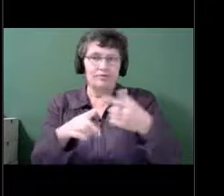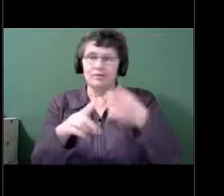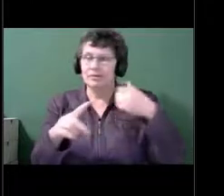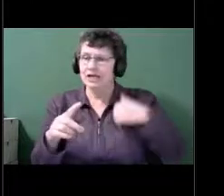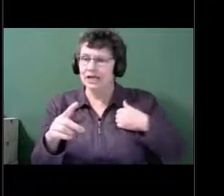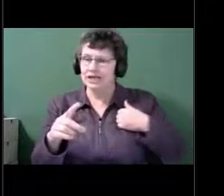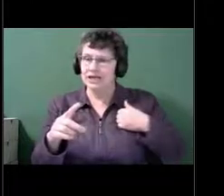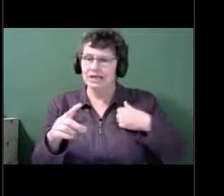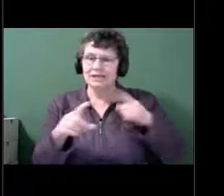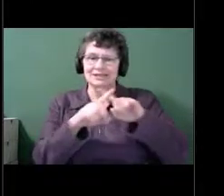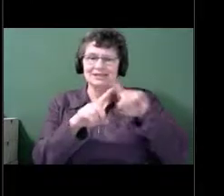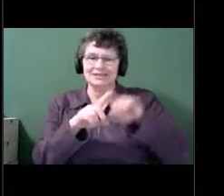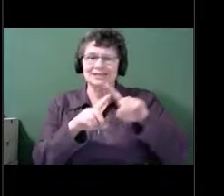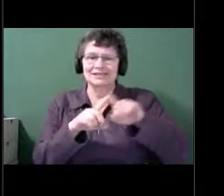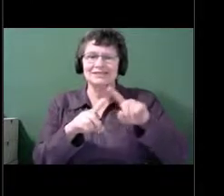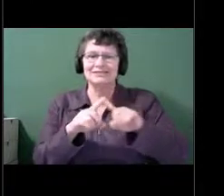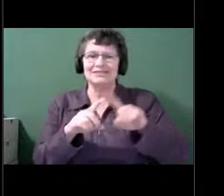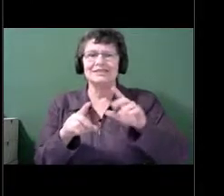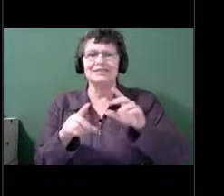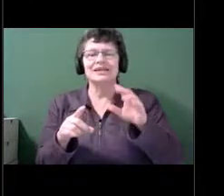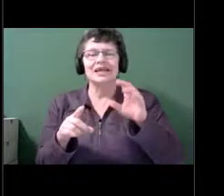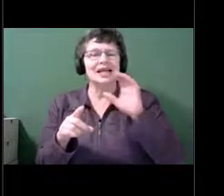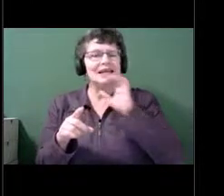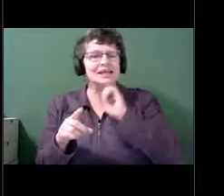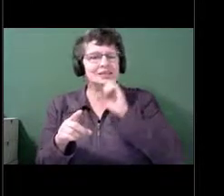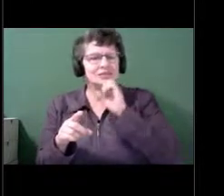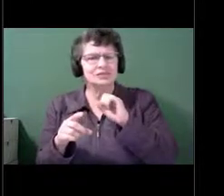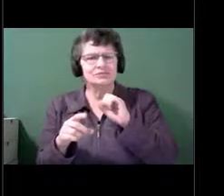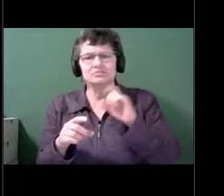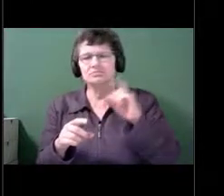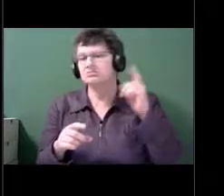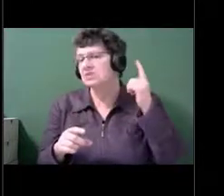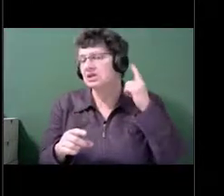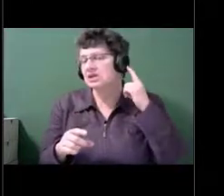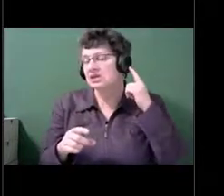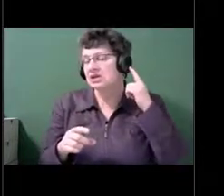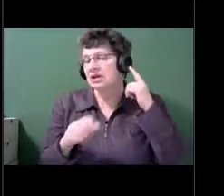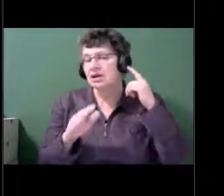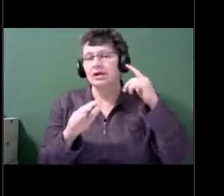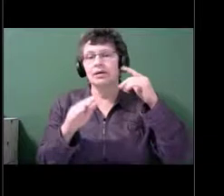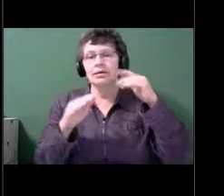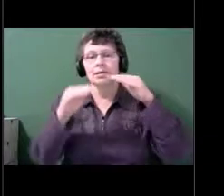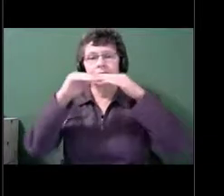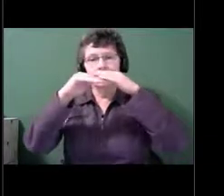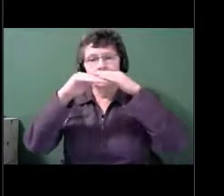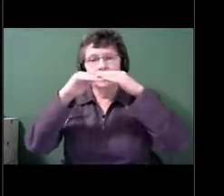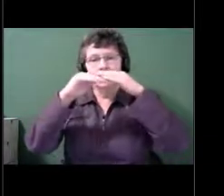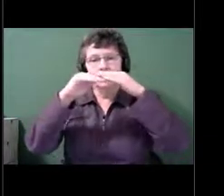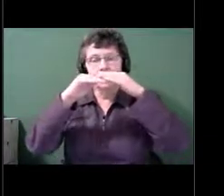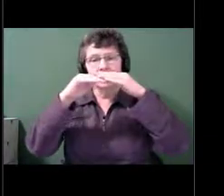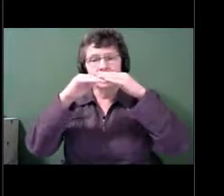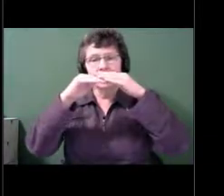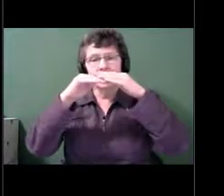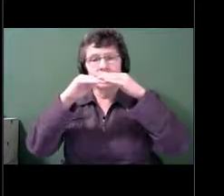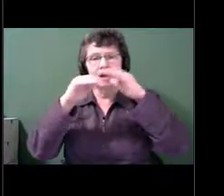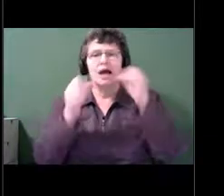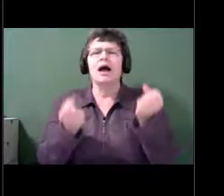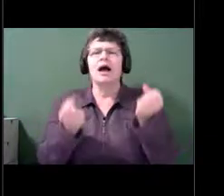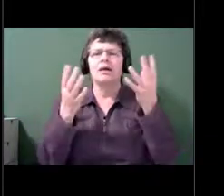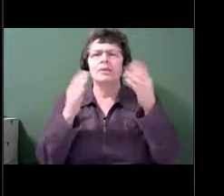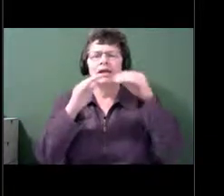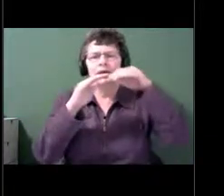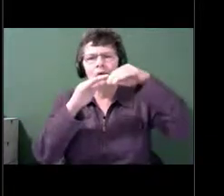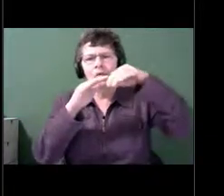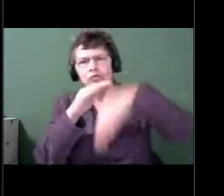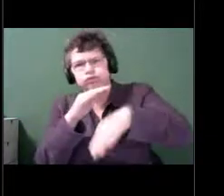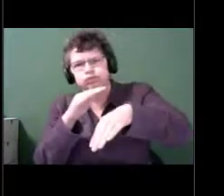how many of them had a mild loss? How many had a moderate loss? So way more people have a mild loss. But there are